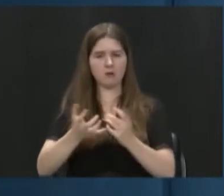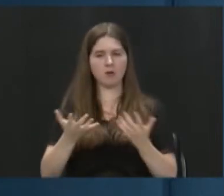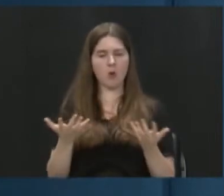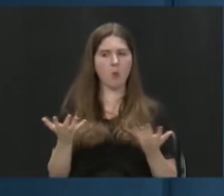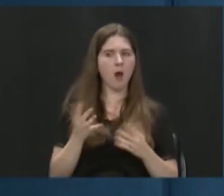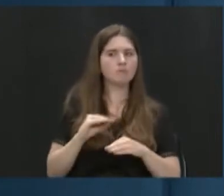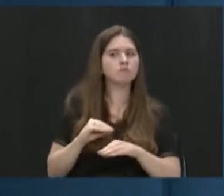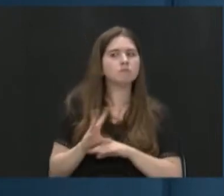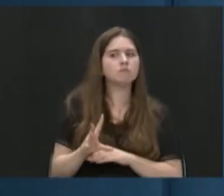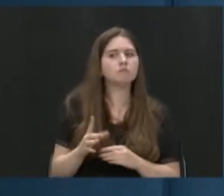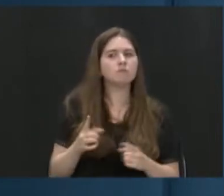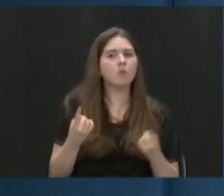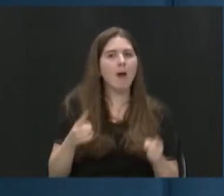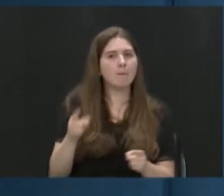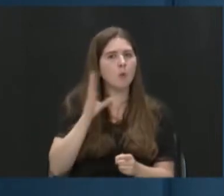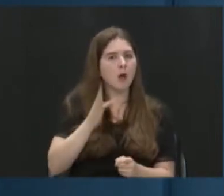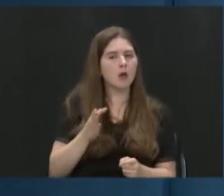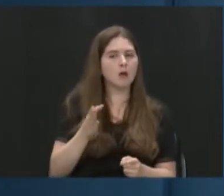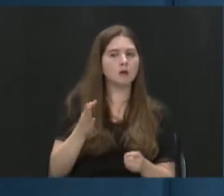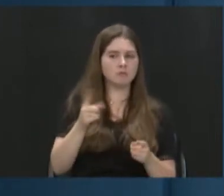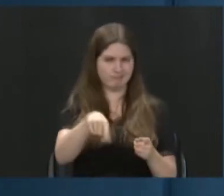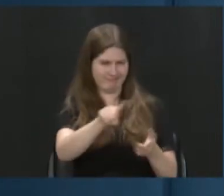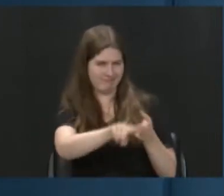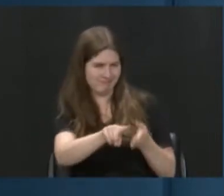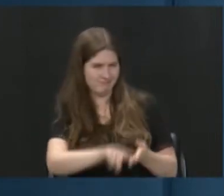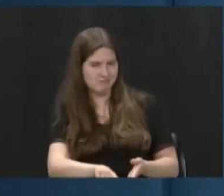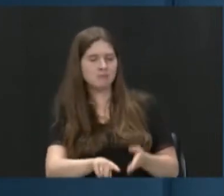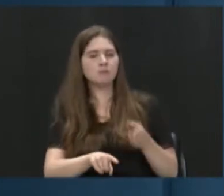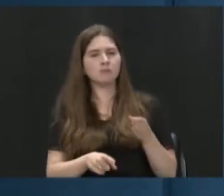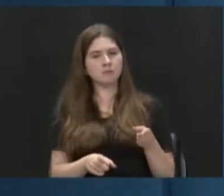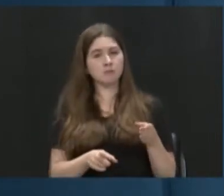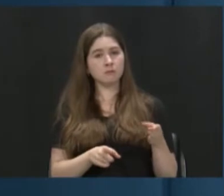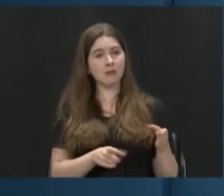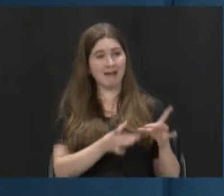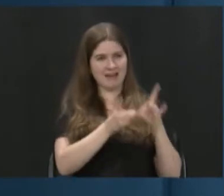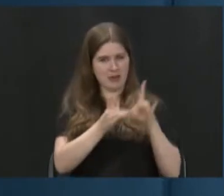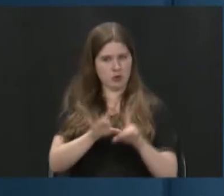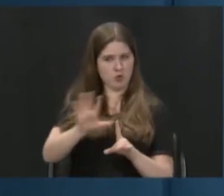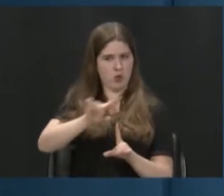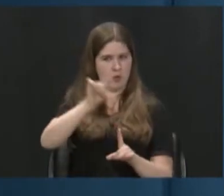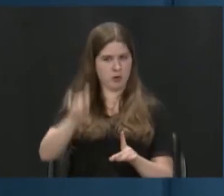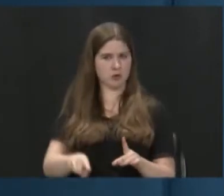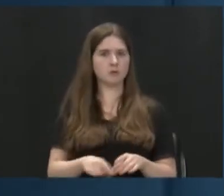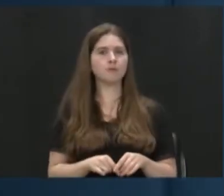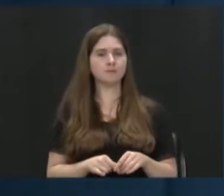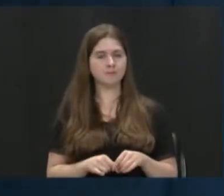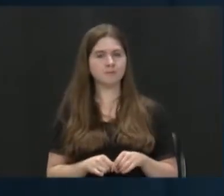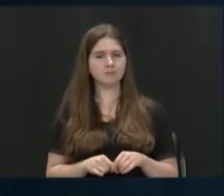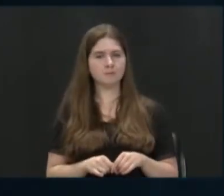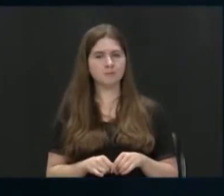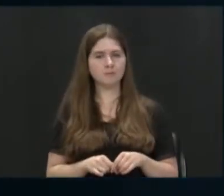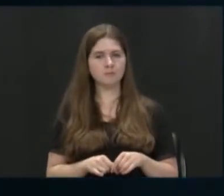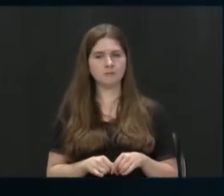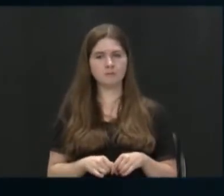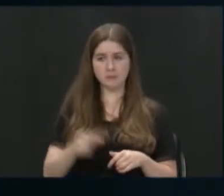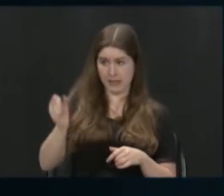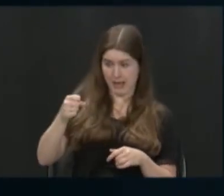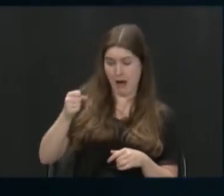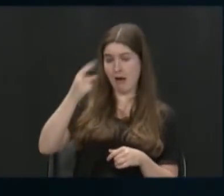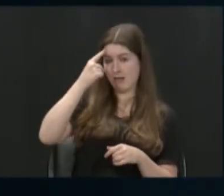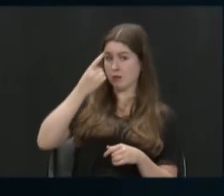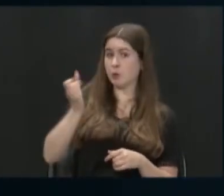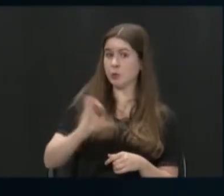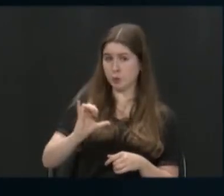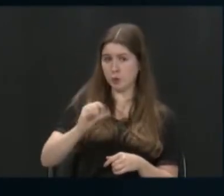with climate change. I think that gets into the question you're asking. I think, too, and I'm just remembering myself,